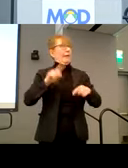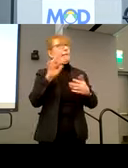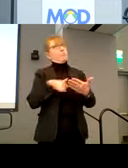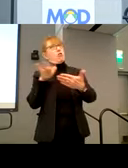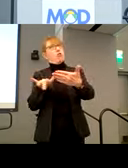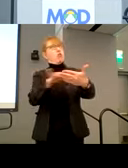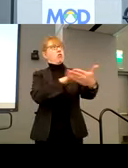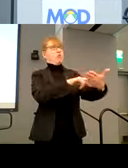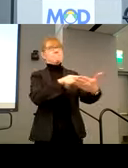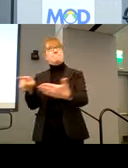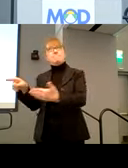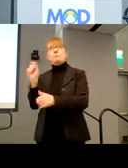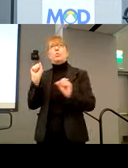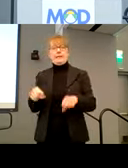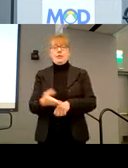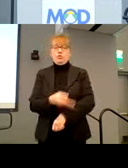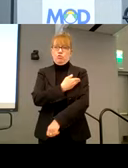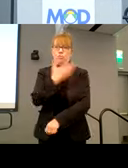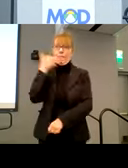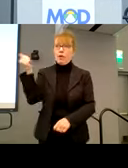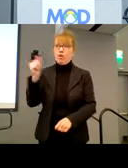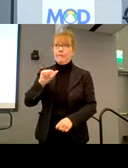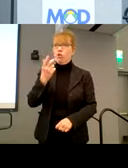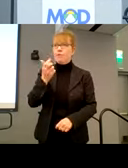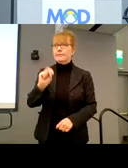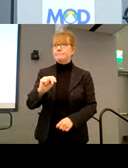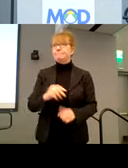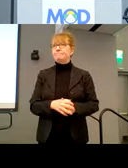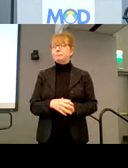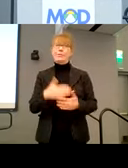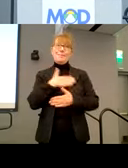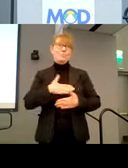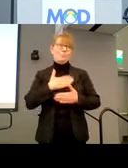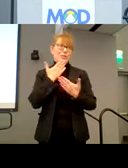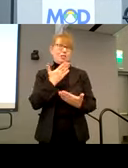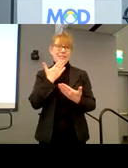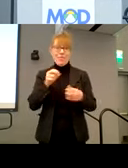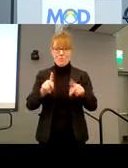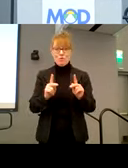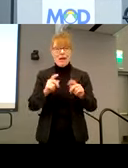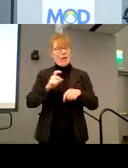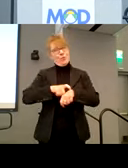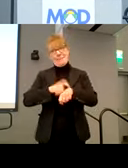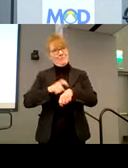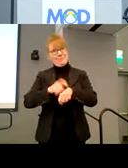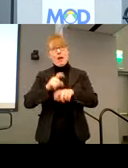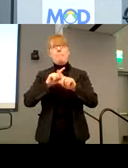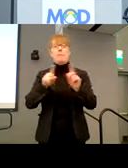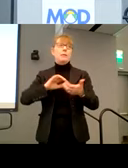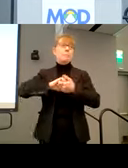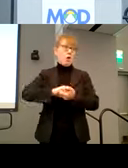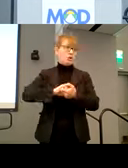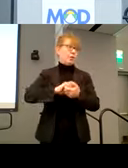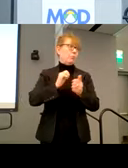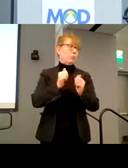So, uh, again, we're appreciative for the opportunity. I know we don't have much time, but we've in partnership with our